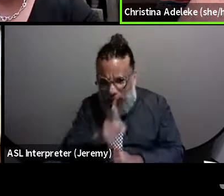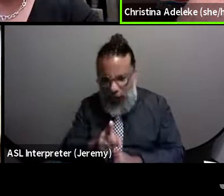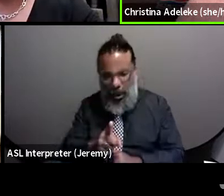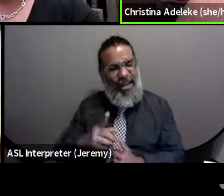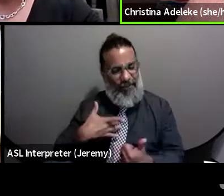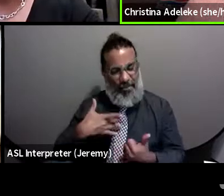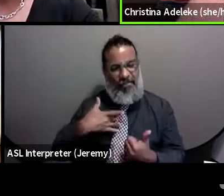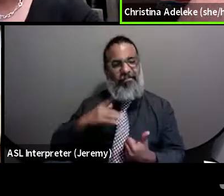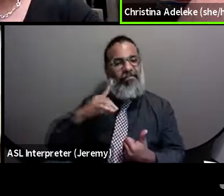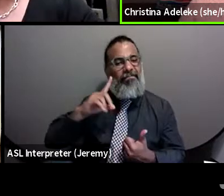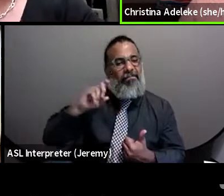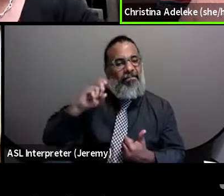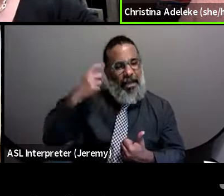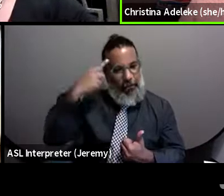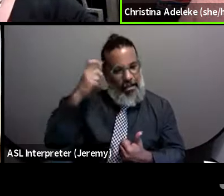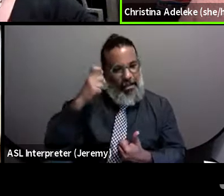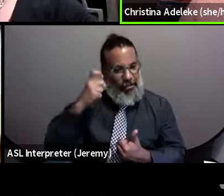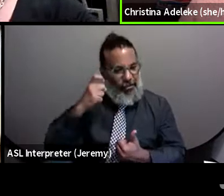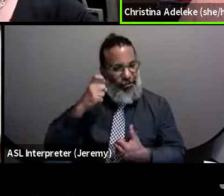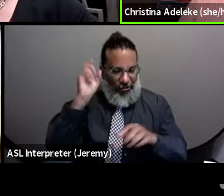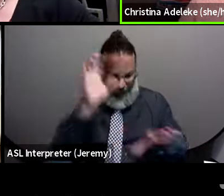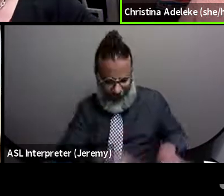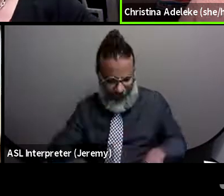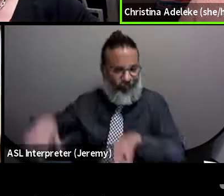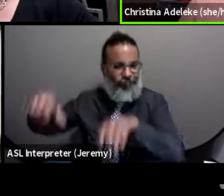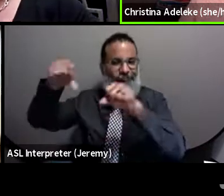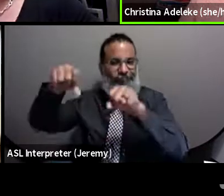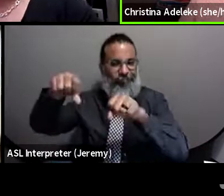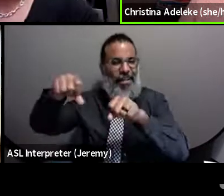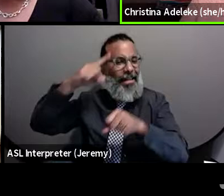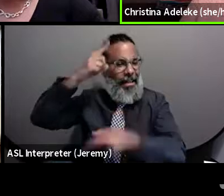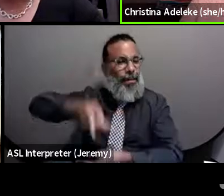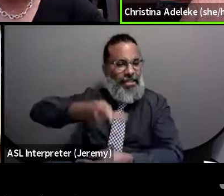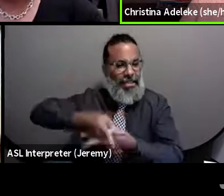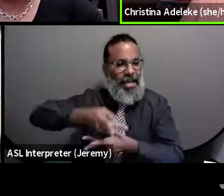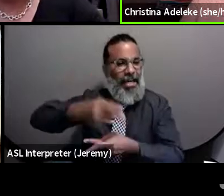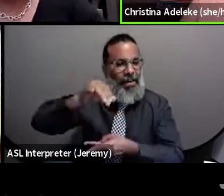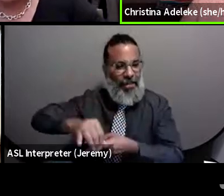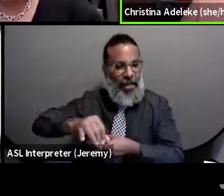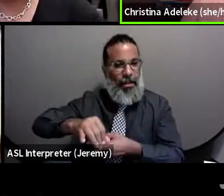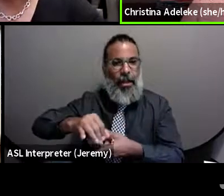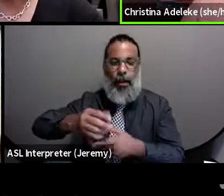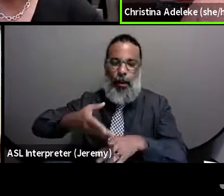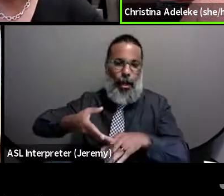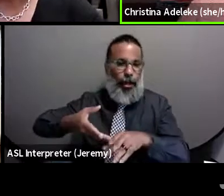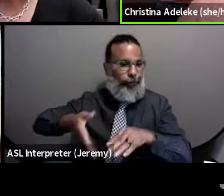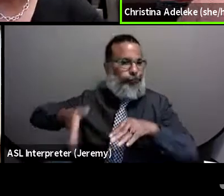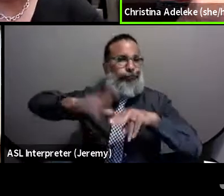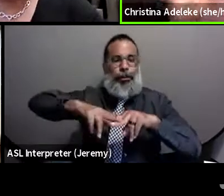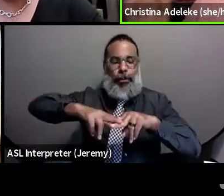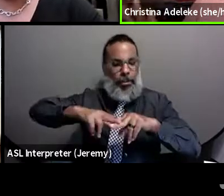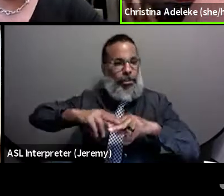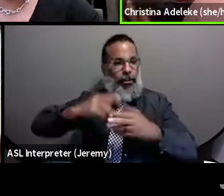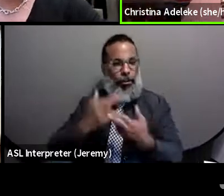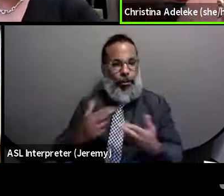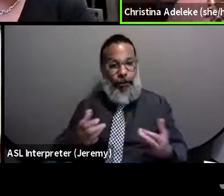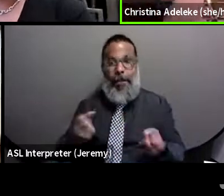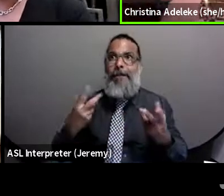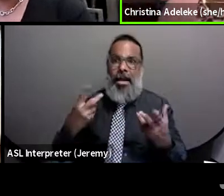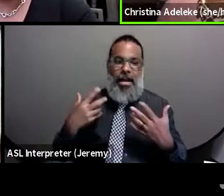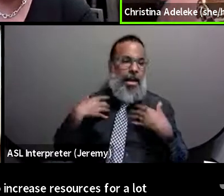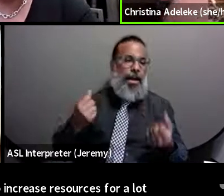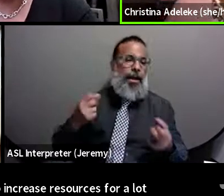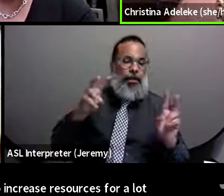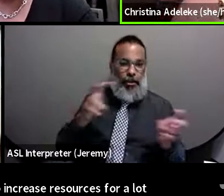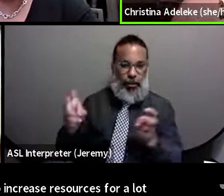in and just take charge on that piece. I think that'll help increase resources for a lot of the health issues that were